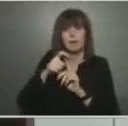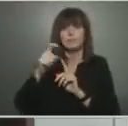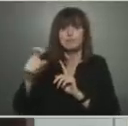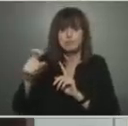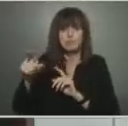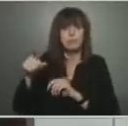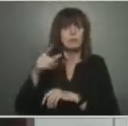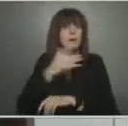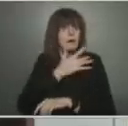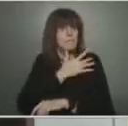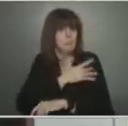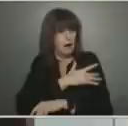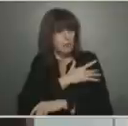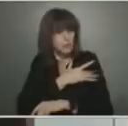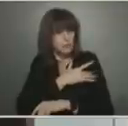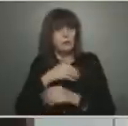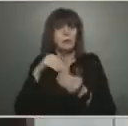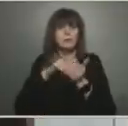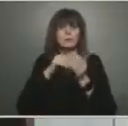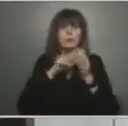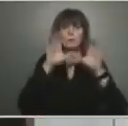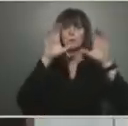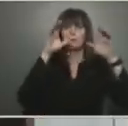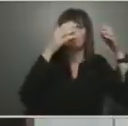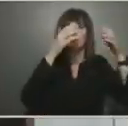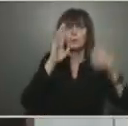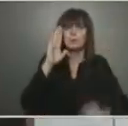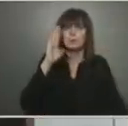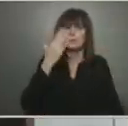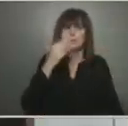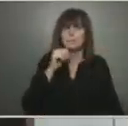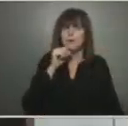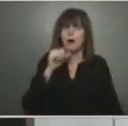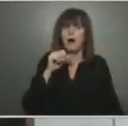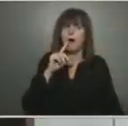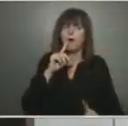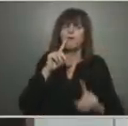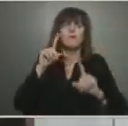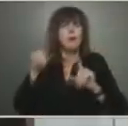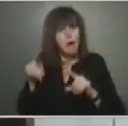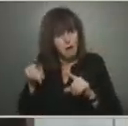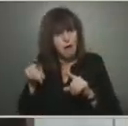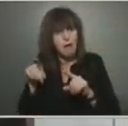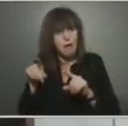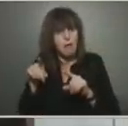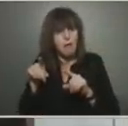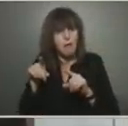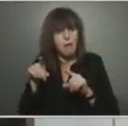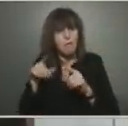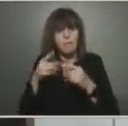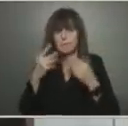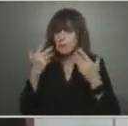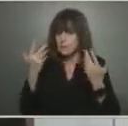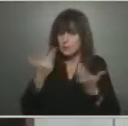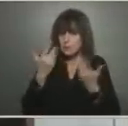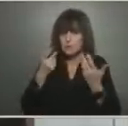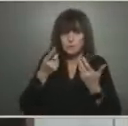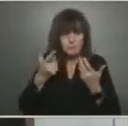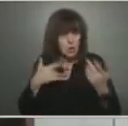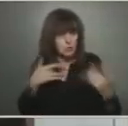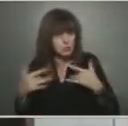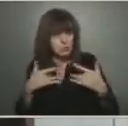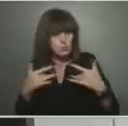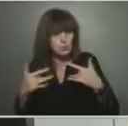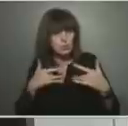are loopholes such as this that can be exploited and what concerns you might have over a refusal to help the